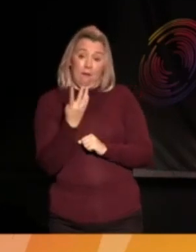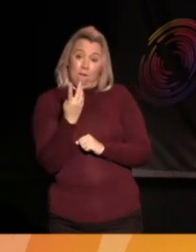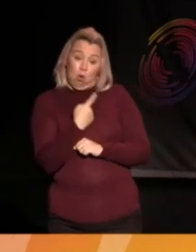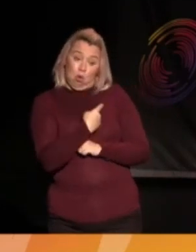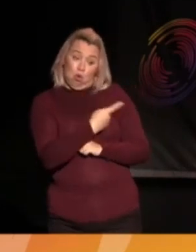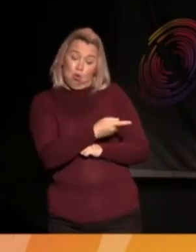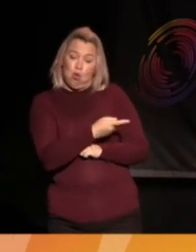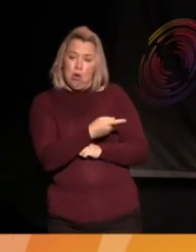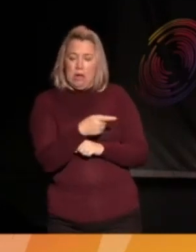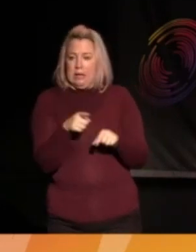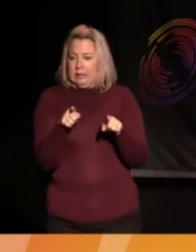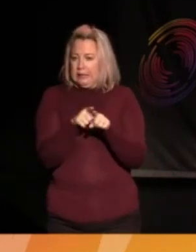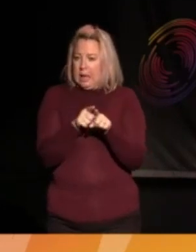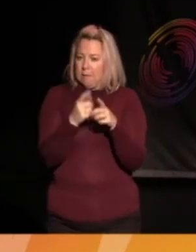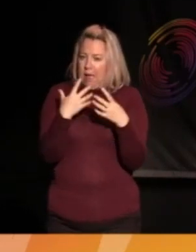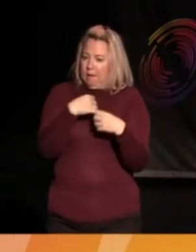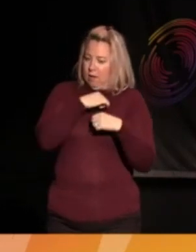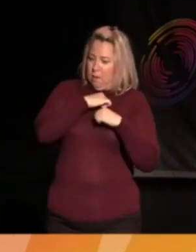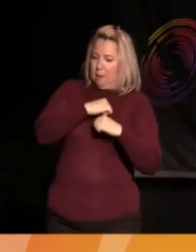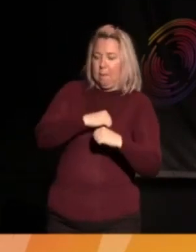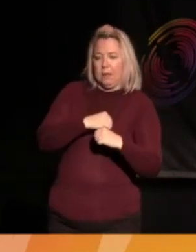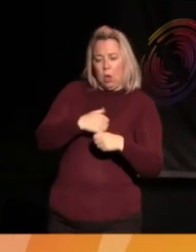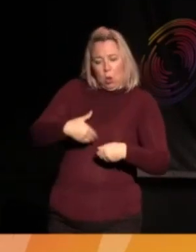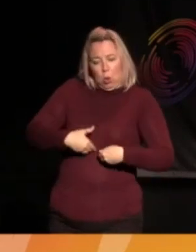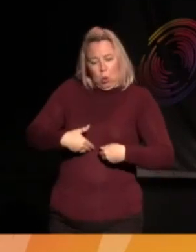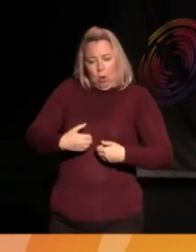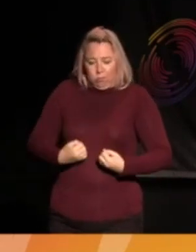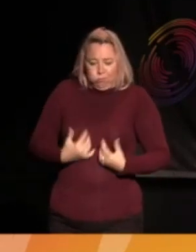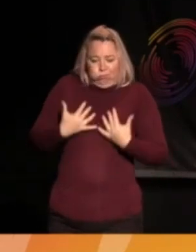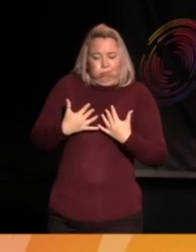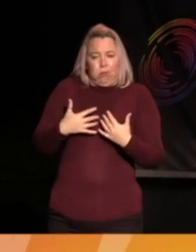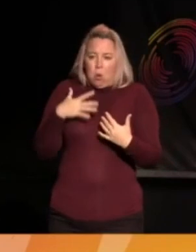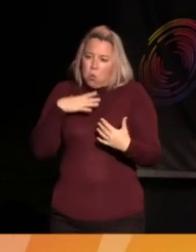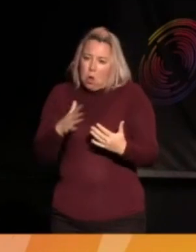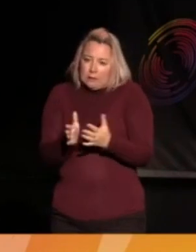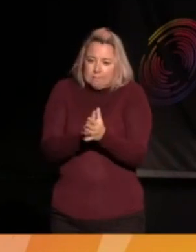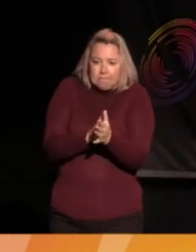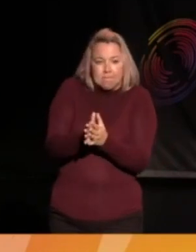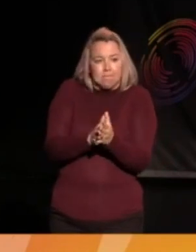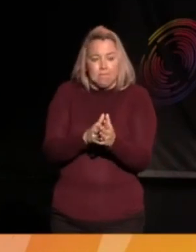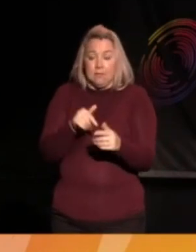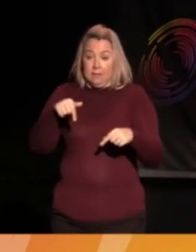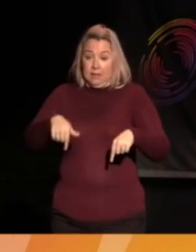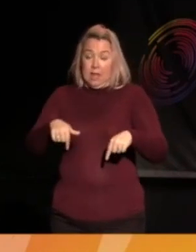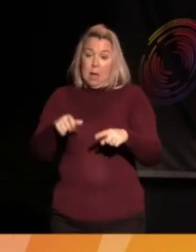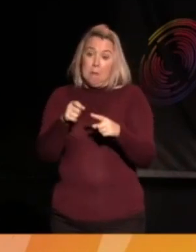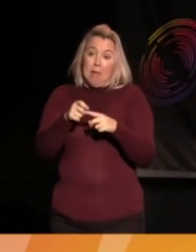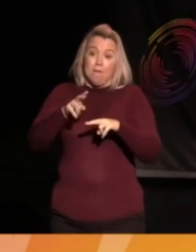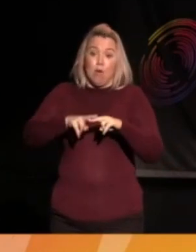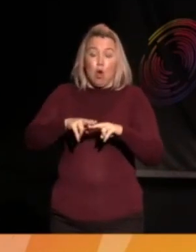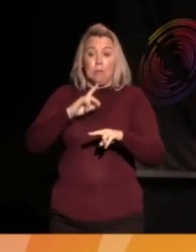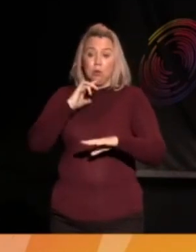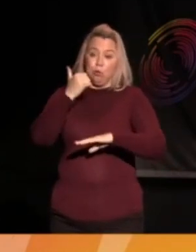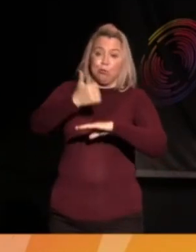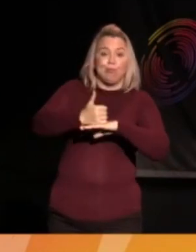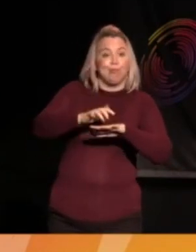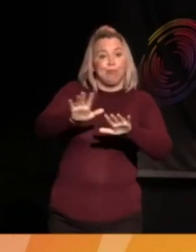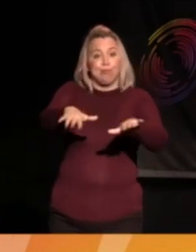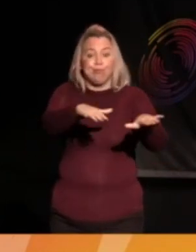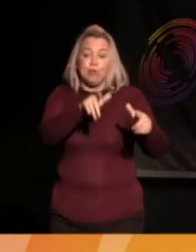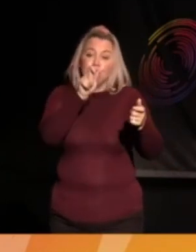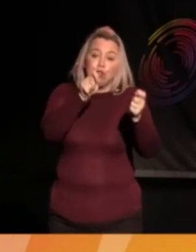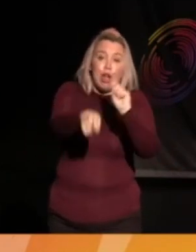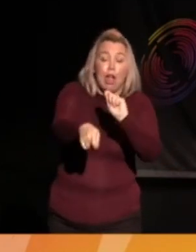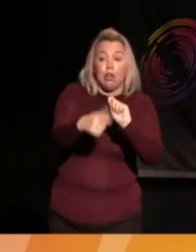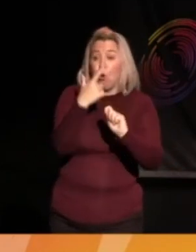committed as possible to this idea of using a platform to make change happen. Whether that be